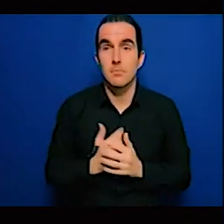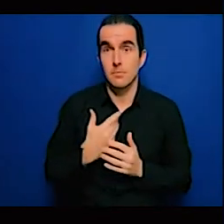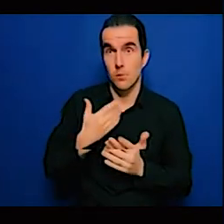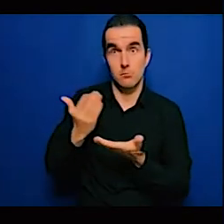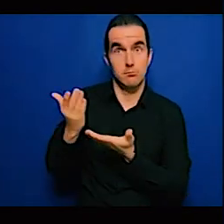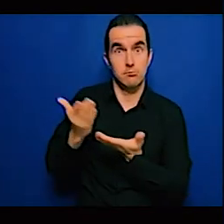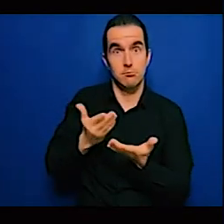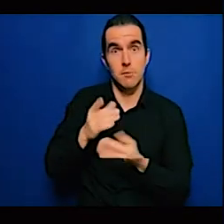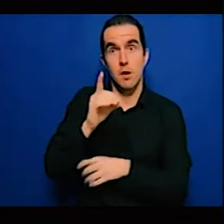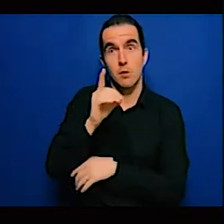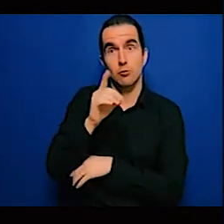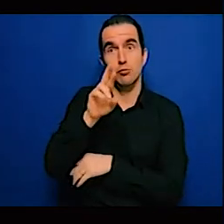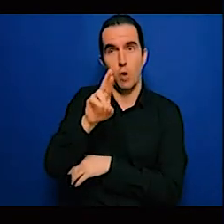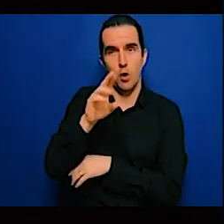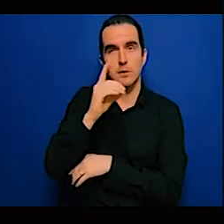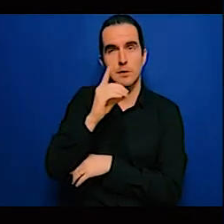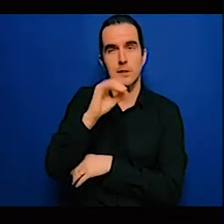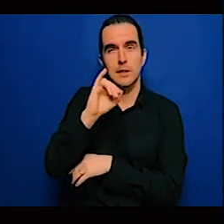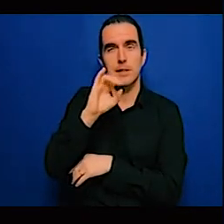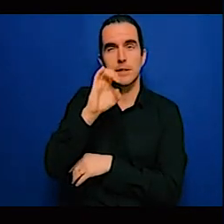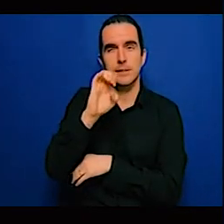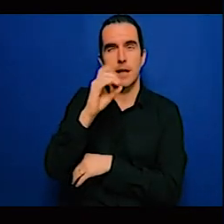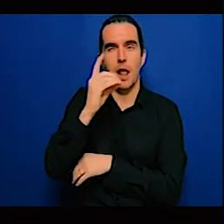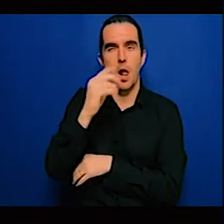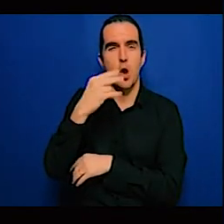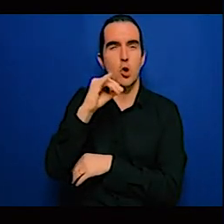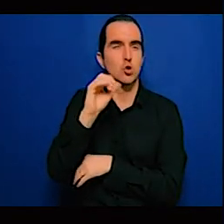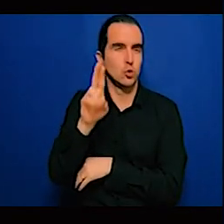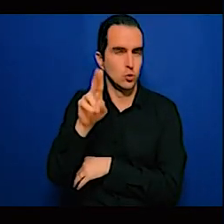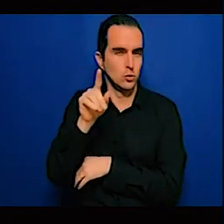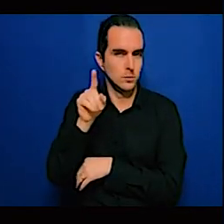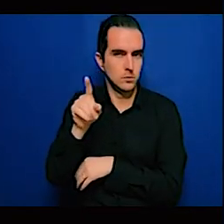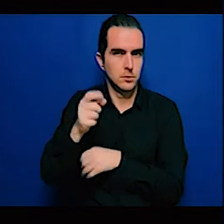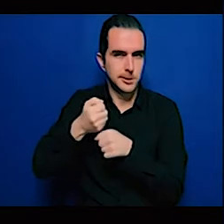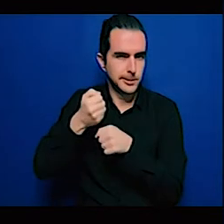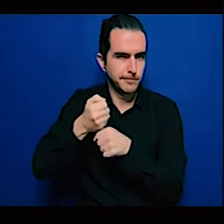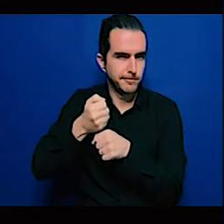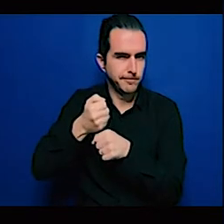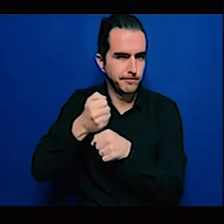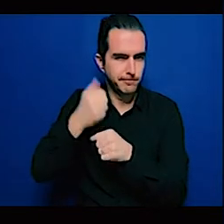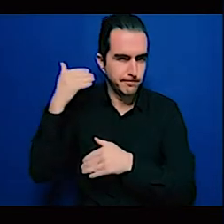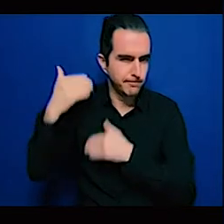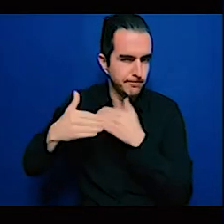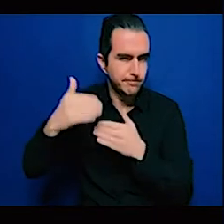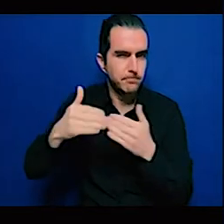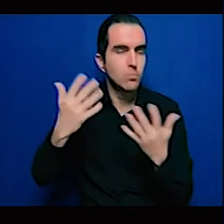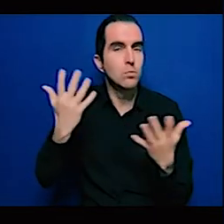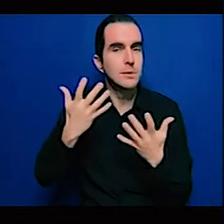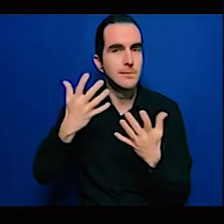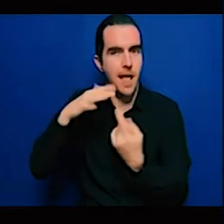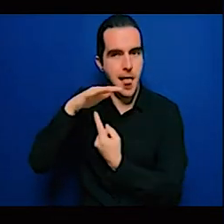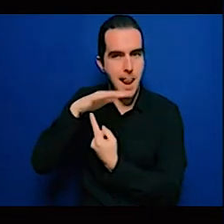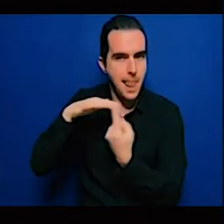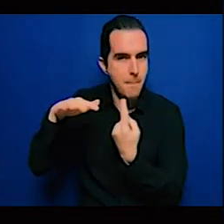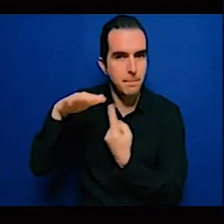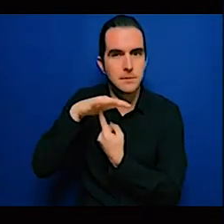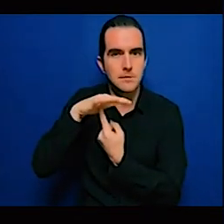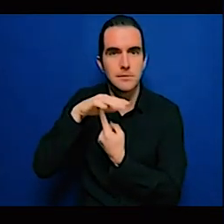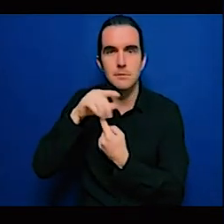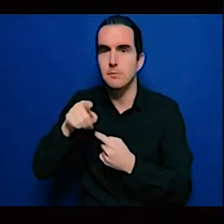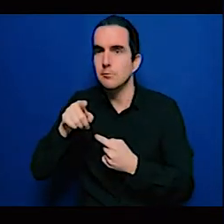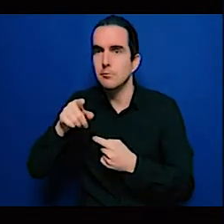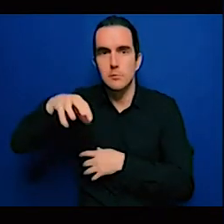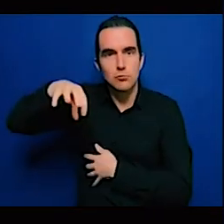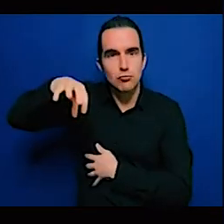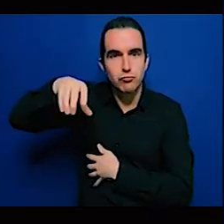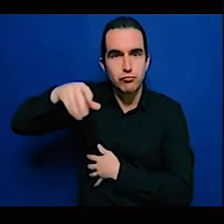climate, water, and energy, food nexus in Africa. And he's also the lead author of the IPCC special